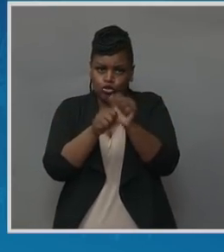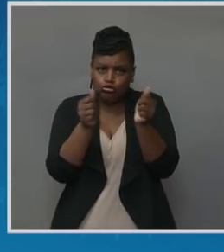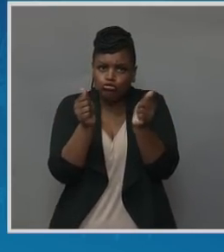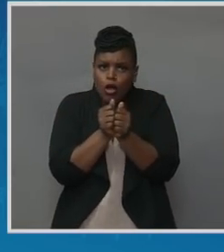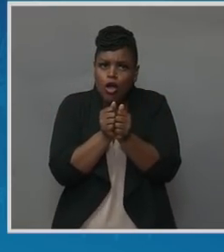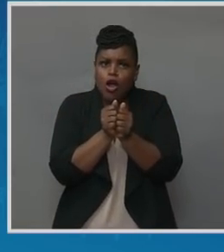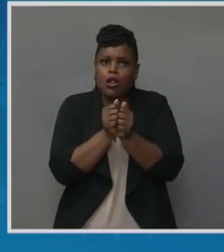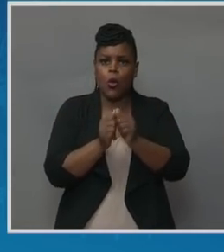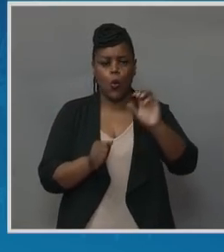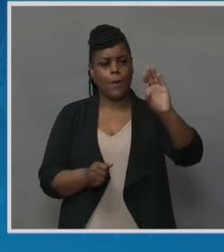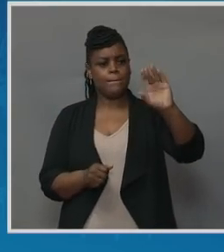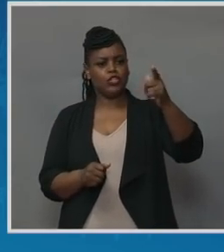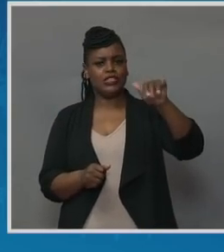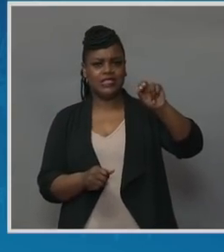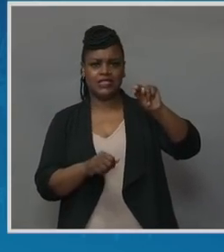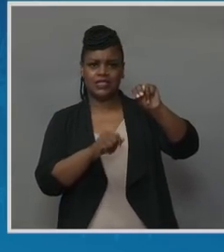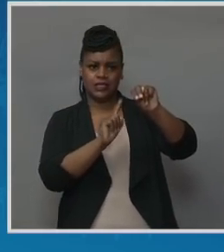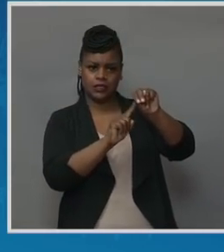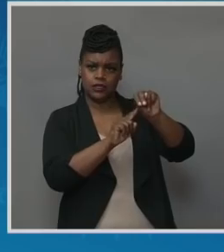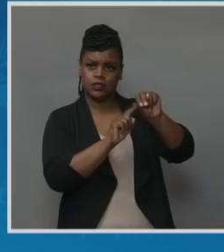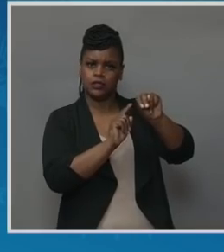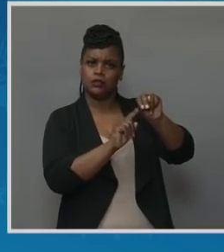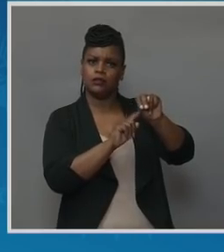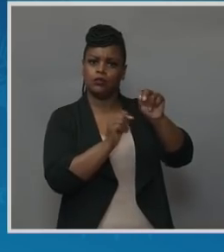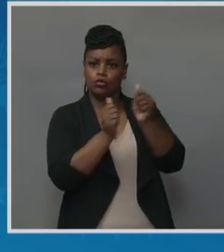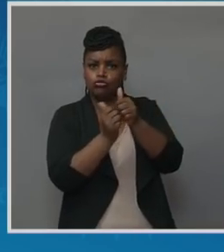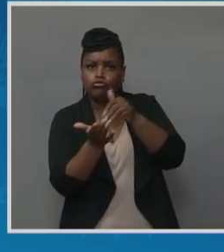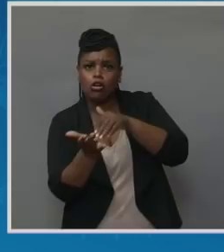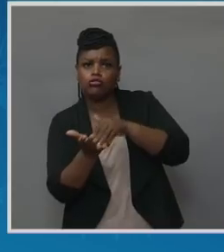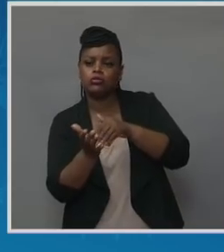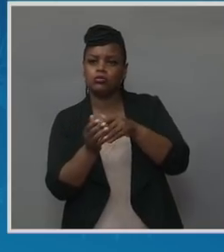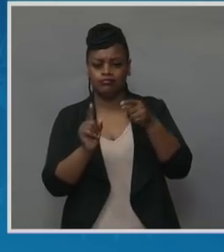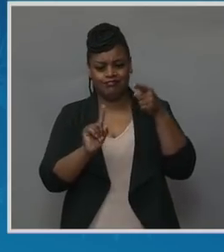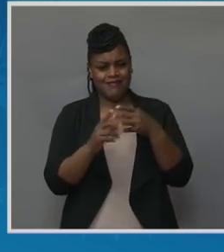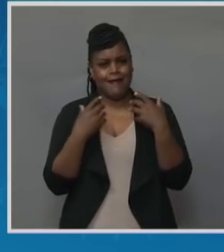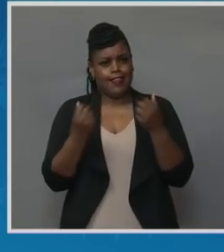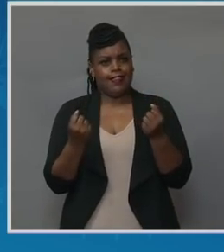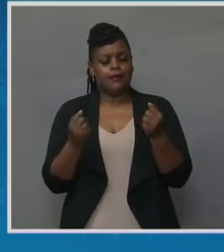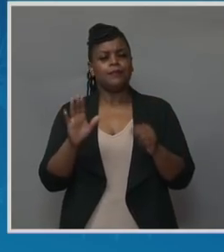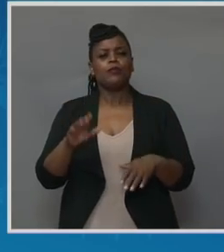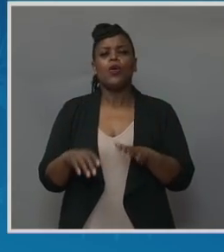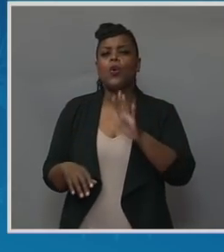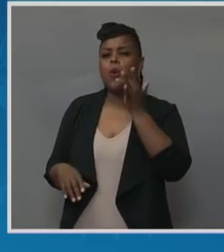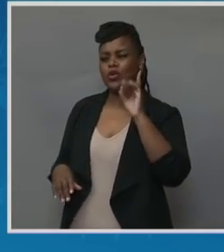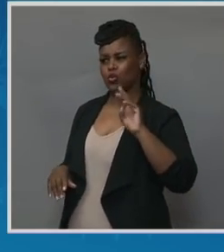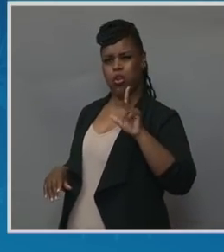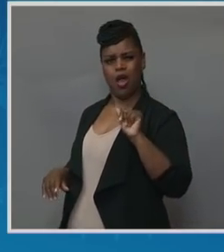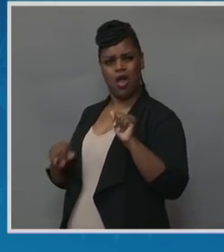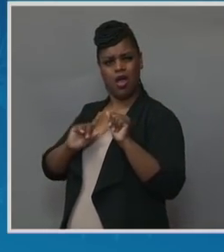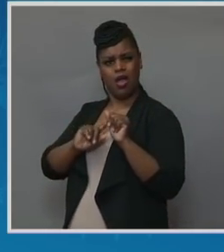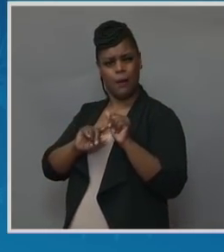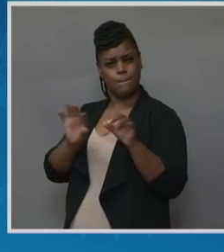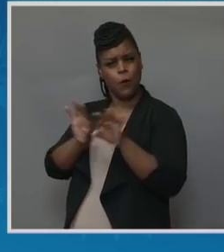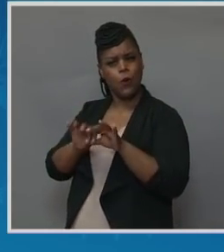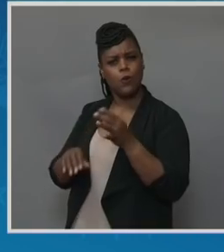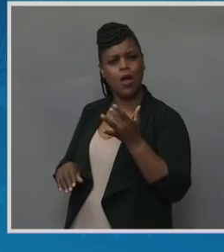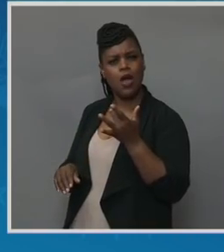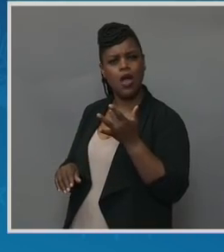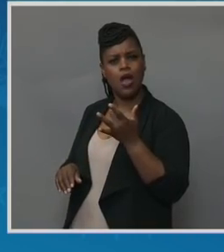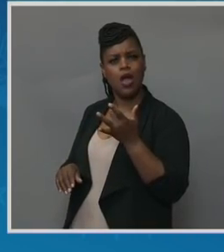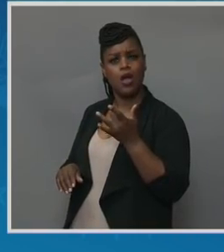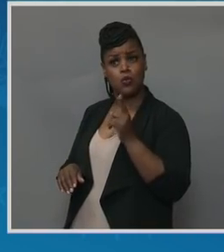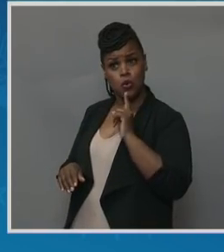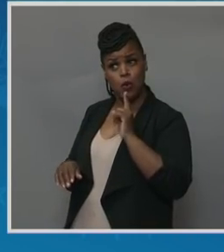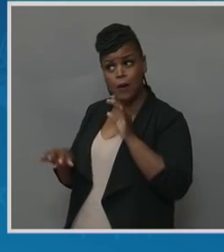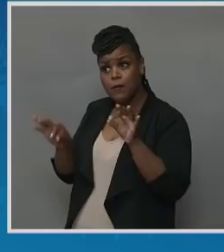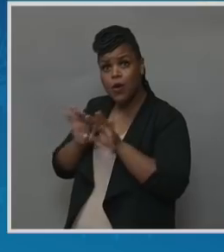to ensure that they have a healthy outcome. Why is the doula piece important? Why is the midwife piece important? so important because not